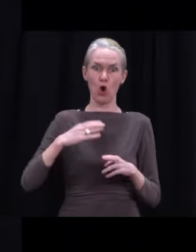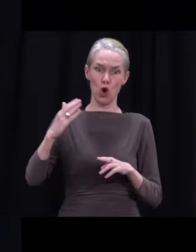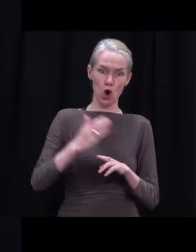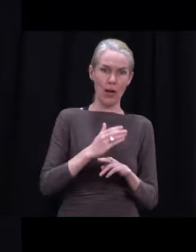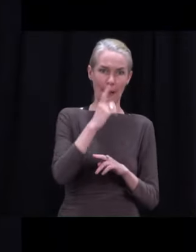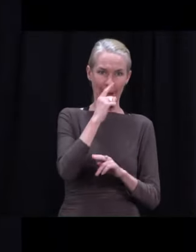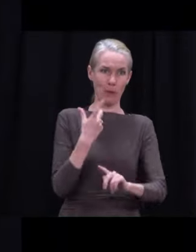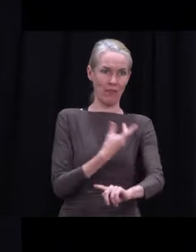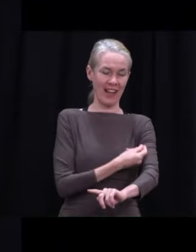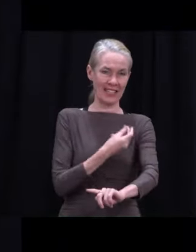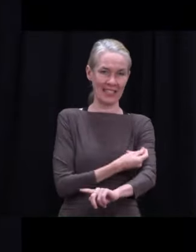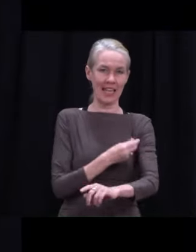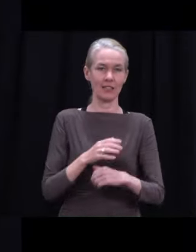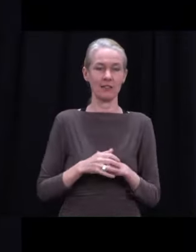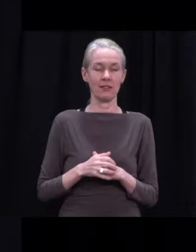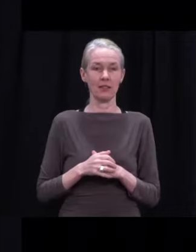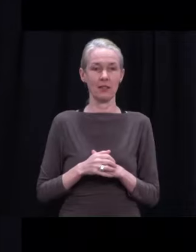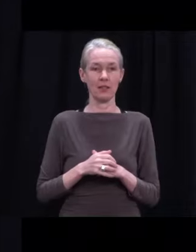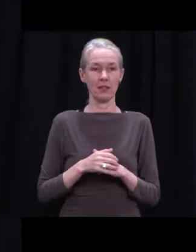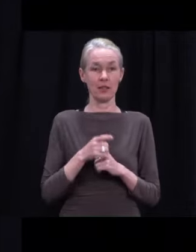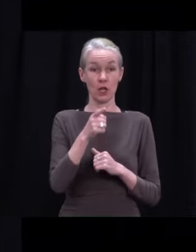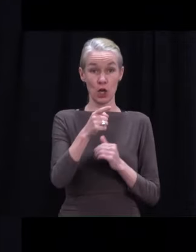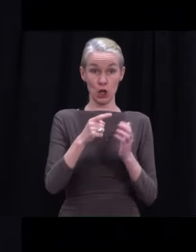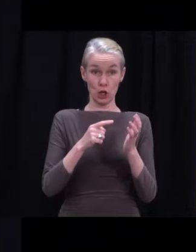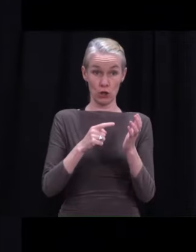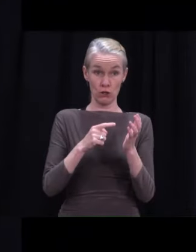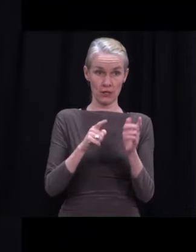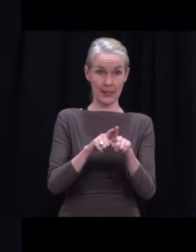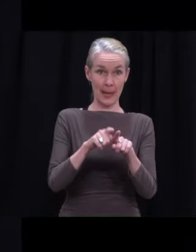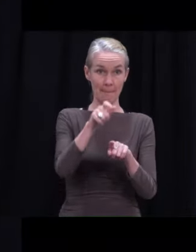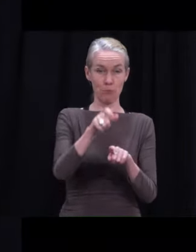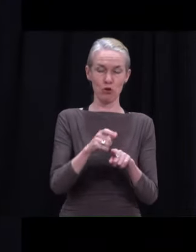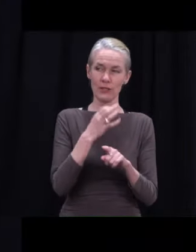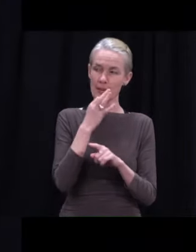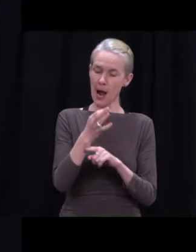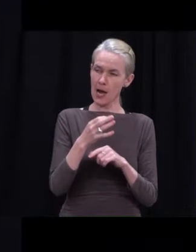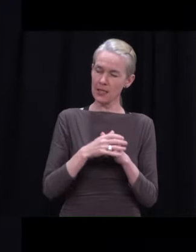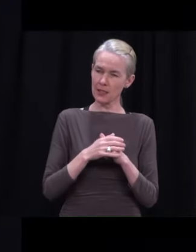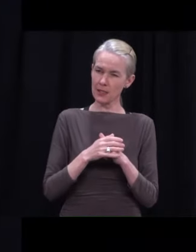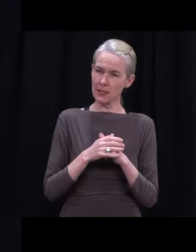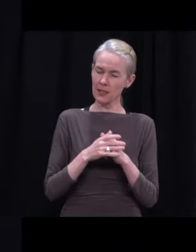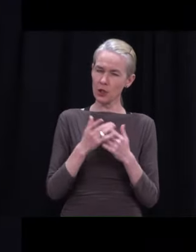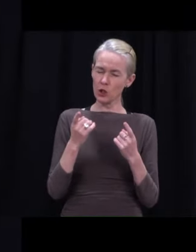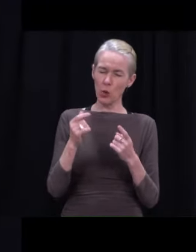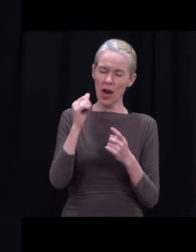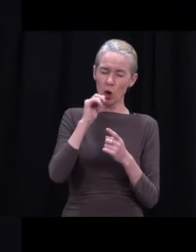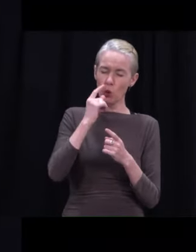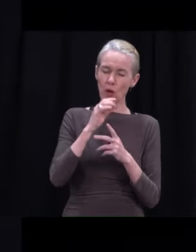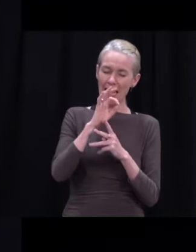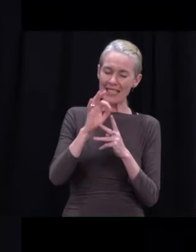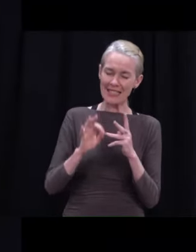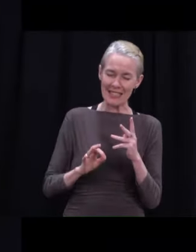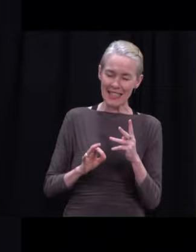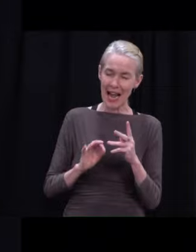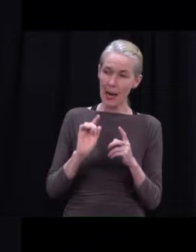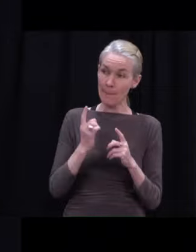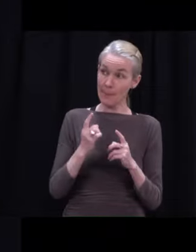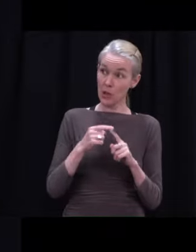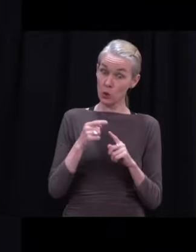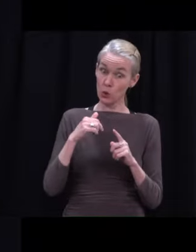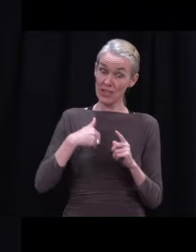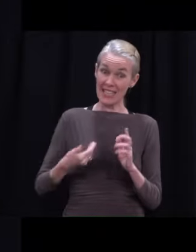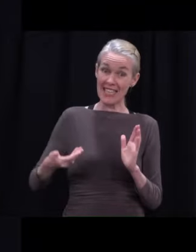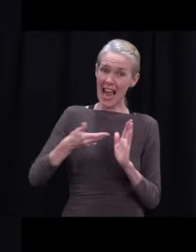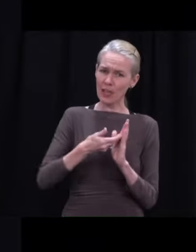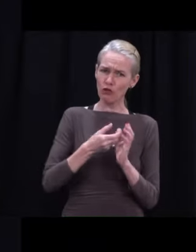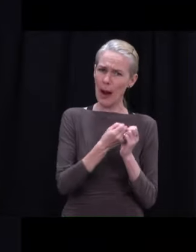You can't say how many you have secured or you're working to secure, but how many did we need? How many did we seek to tide us over? Well, one thing